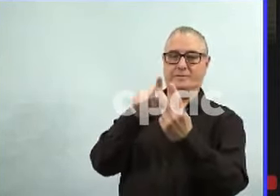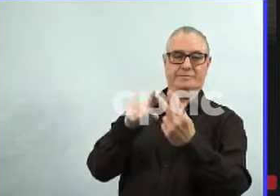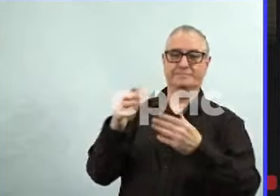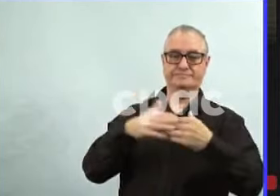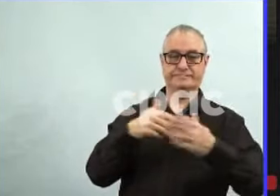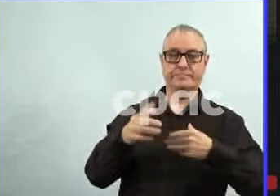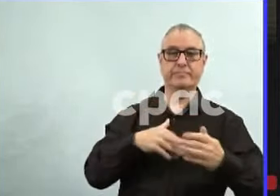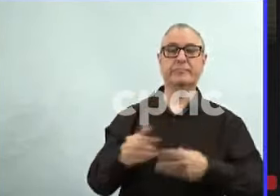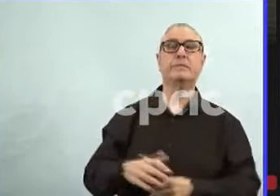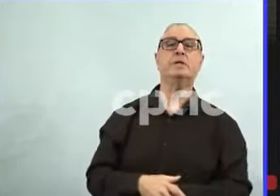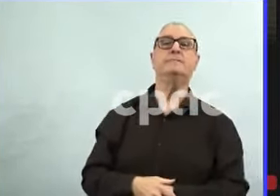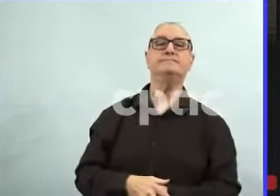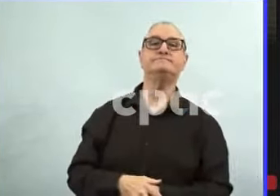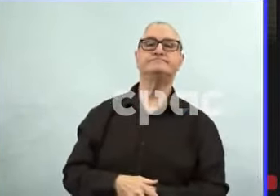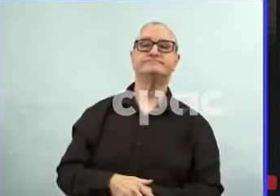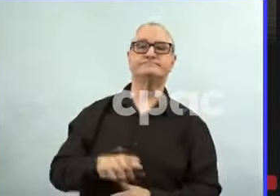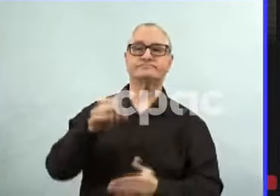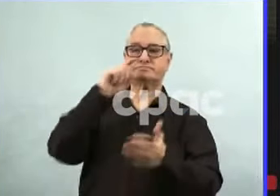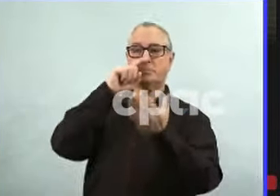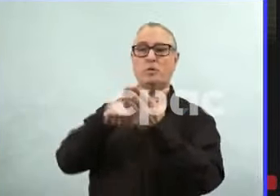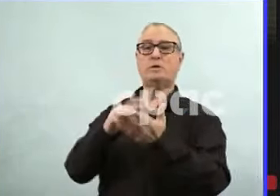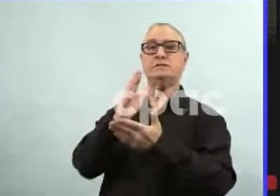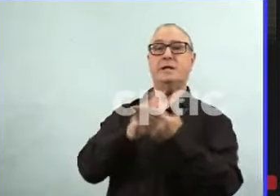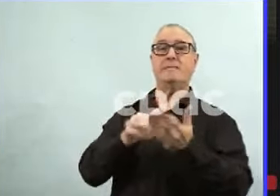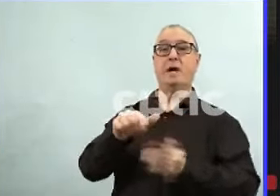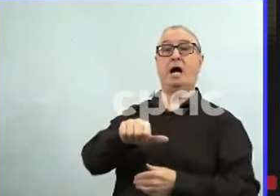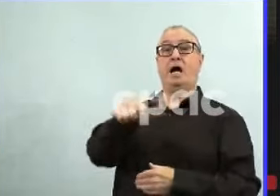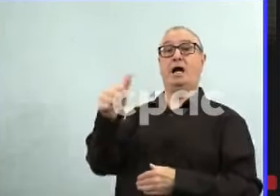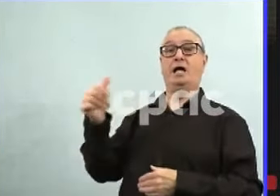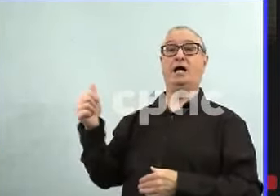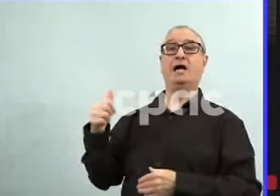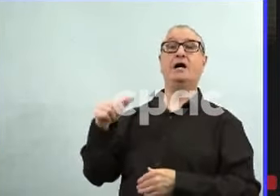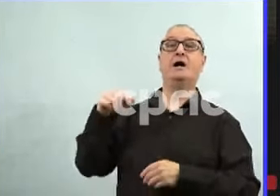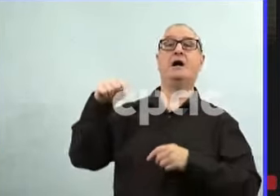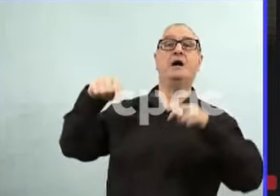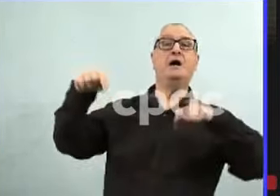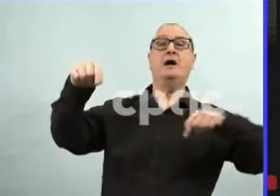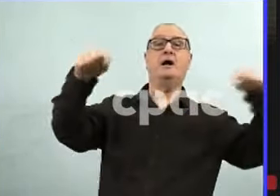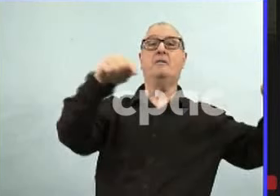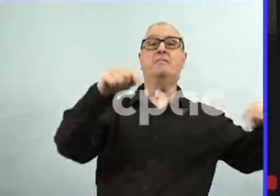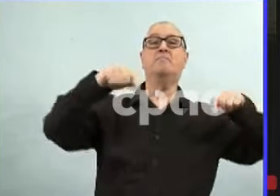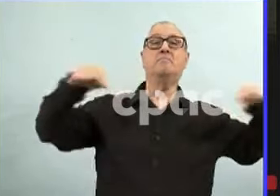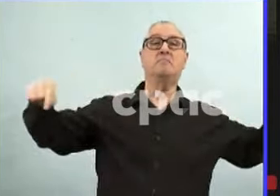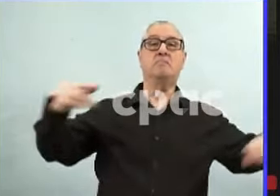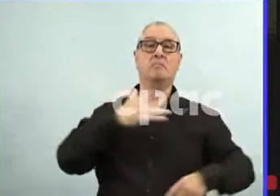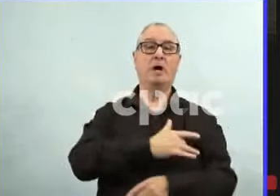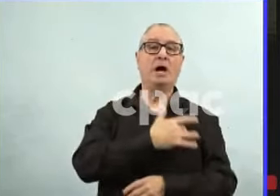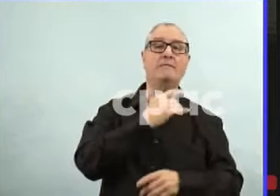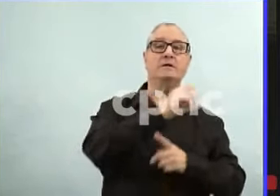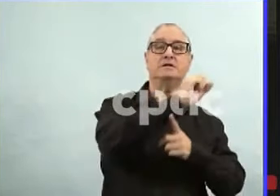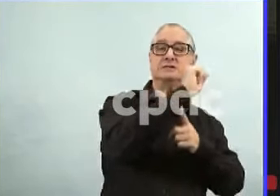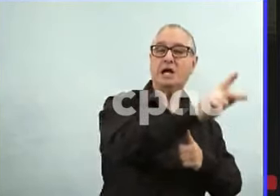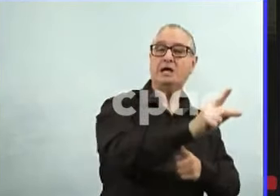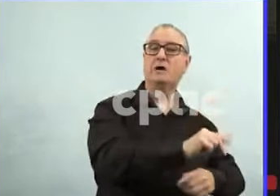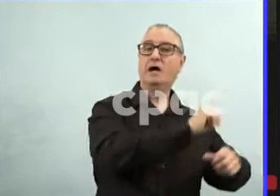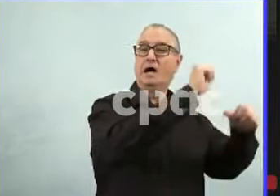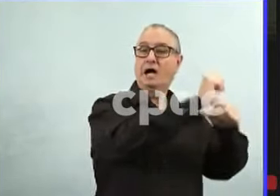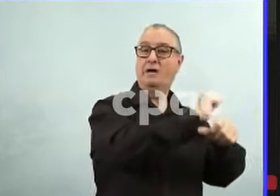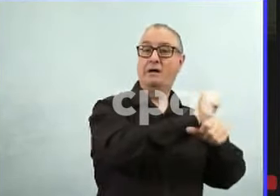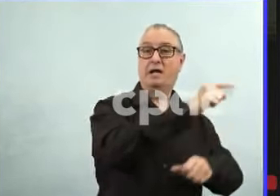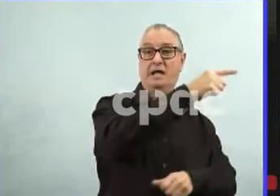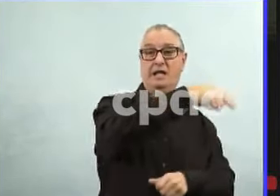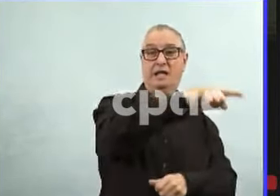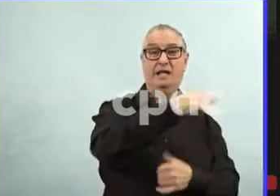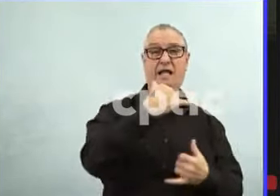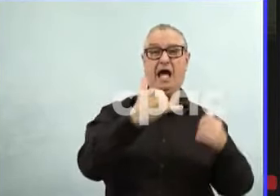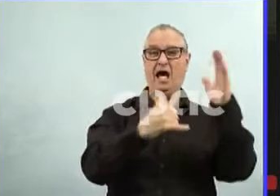we see some jurisdictions really start to loosen up on their restrictions, such as Saskatchewan and Alberta, I'm wondering what impact that has on